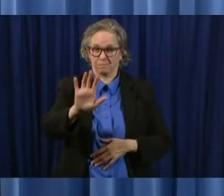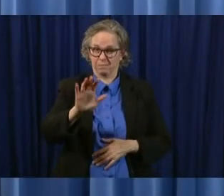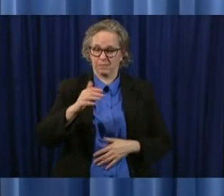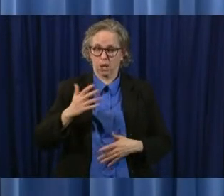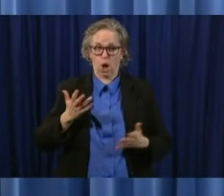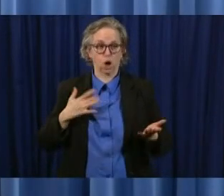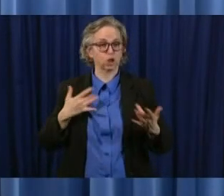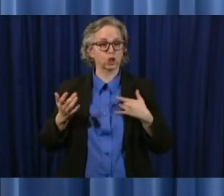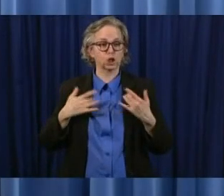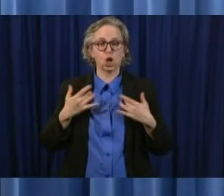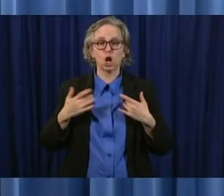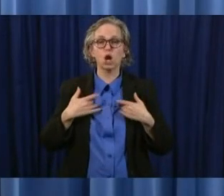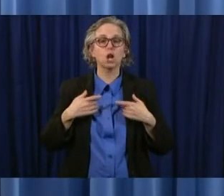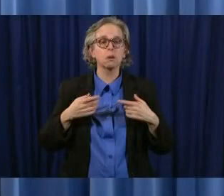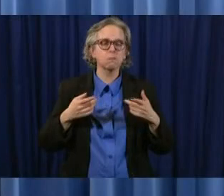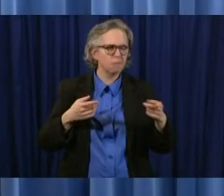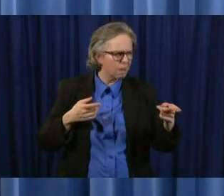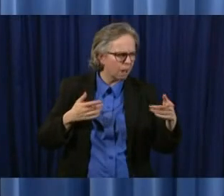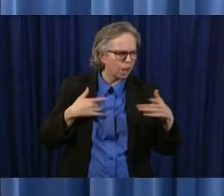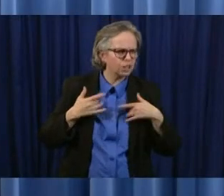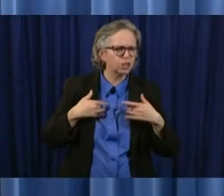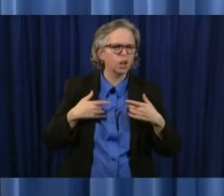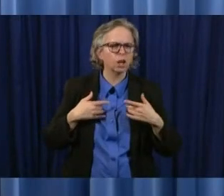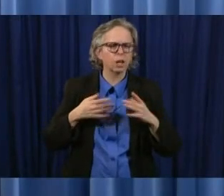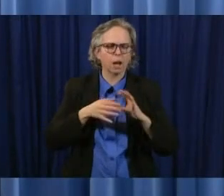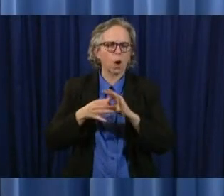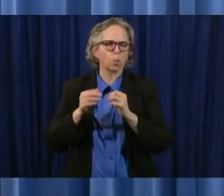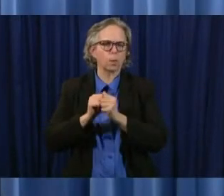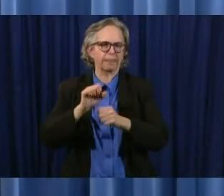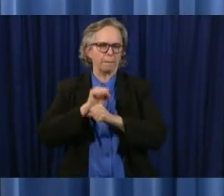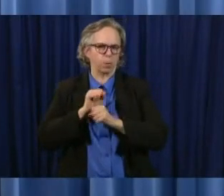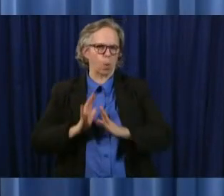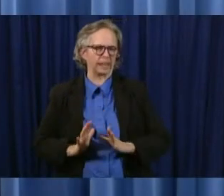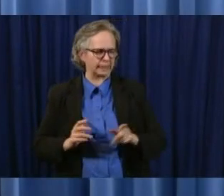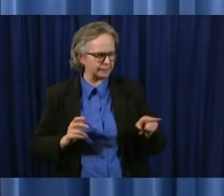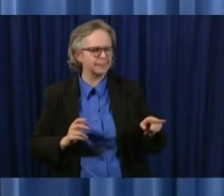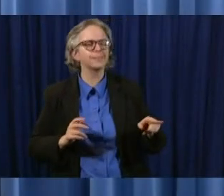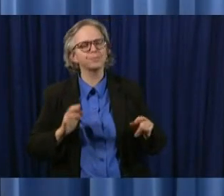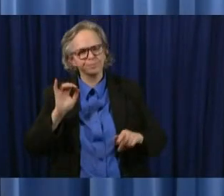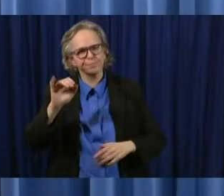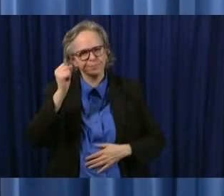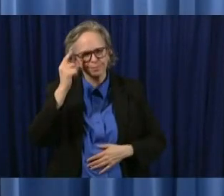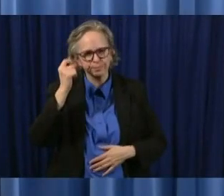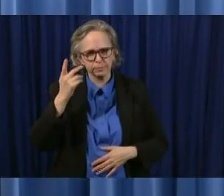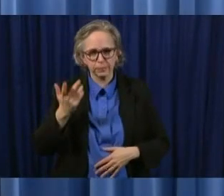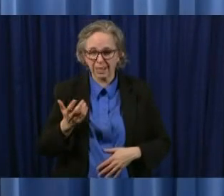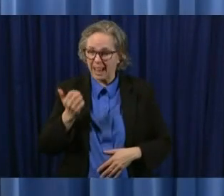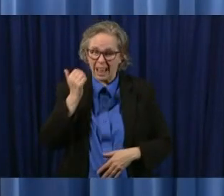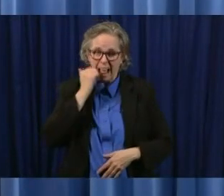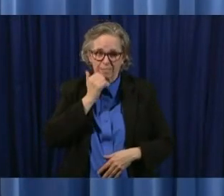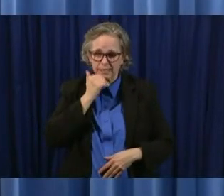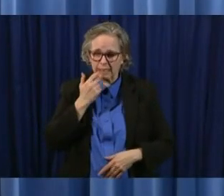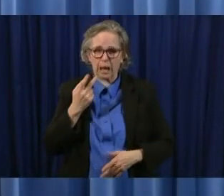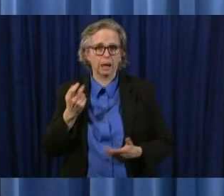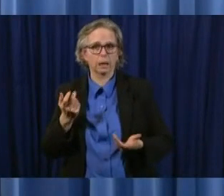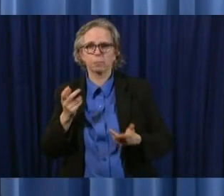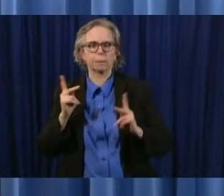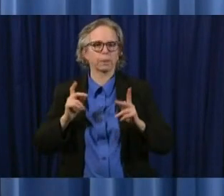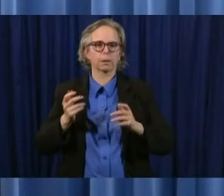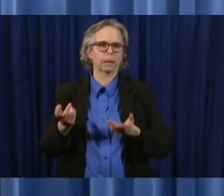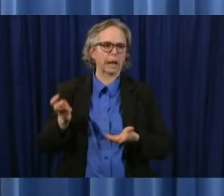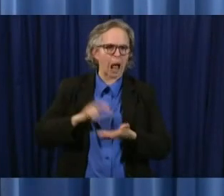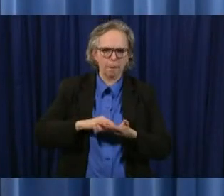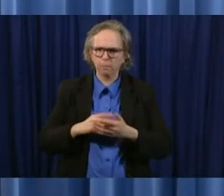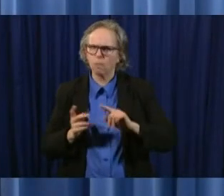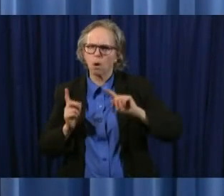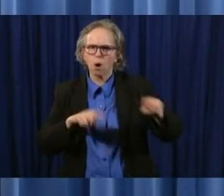about employees the people who every day get up go to work particularly if they're in a retail business